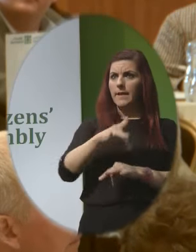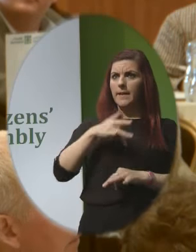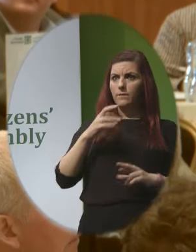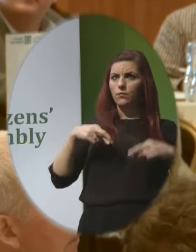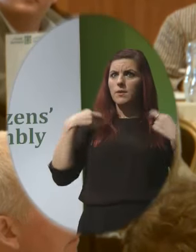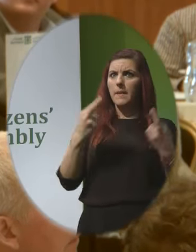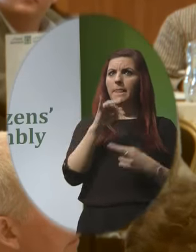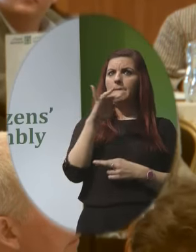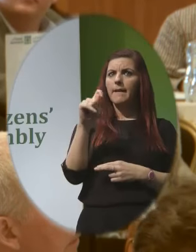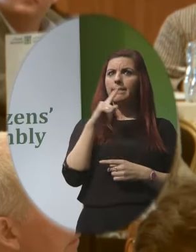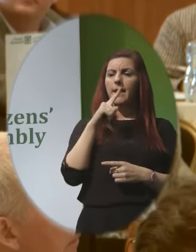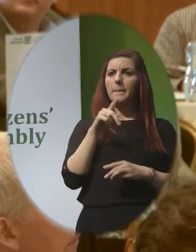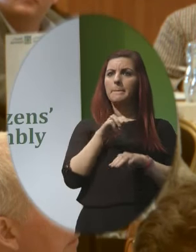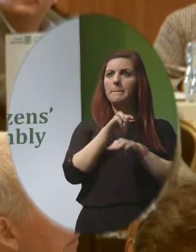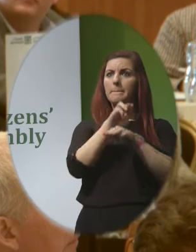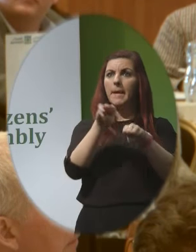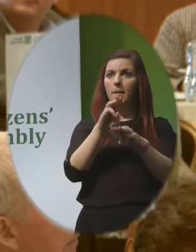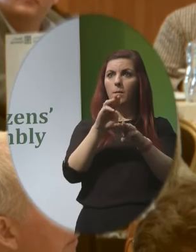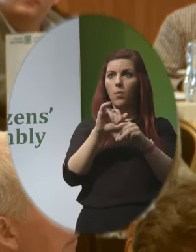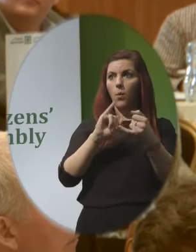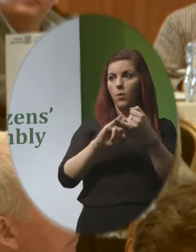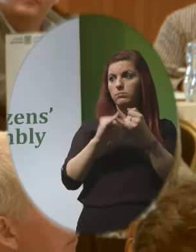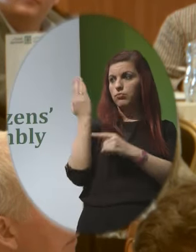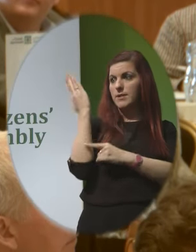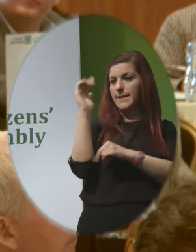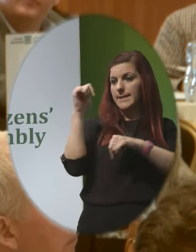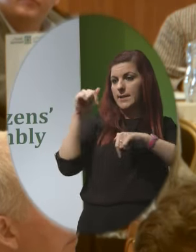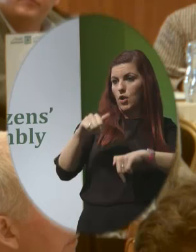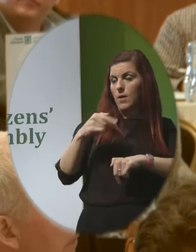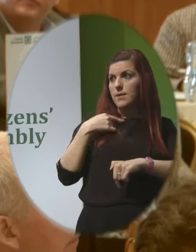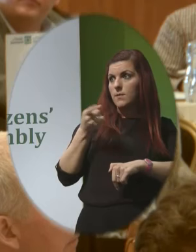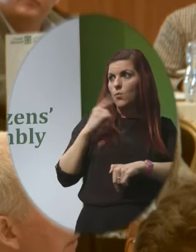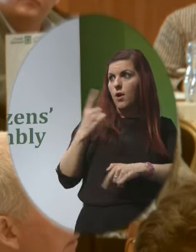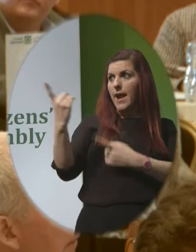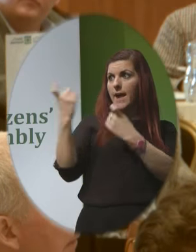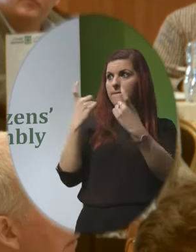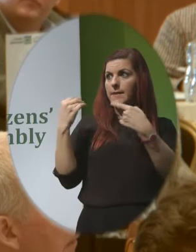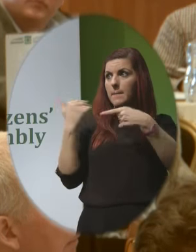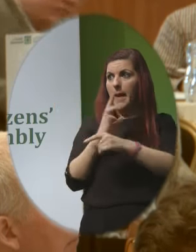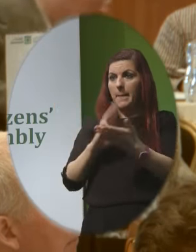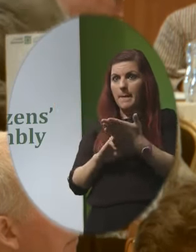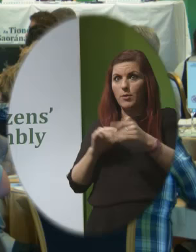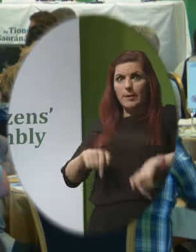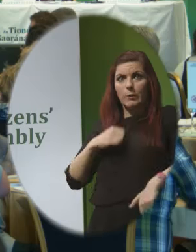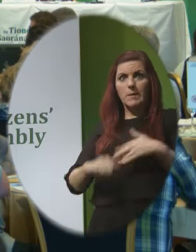That the people who have presented to the assembly to date Were requested to do so by the members who sit here today?